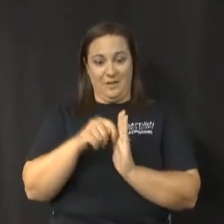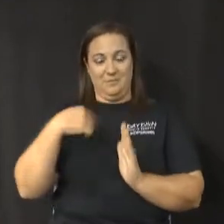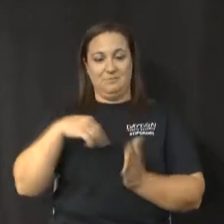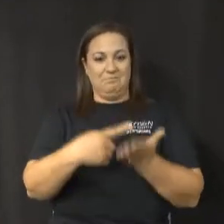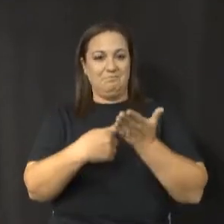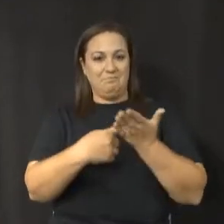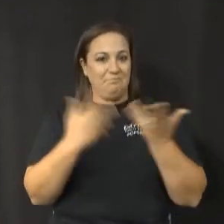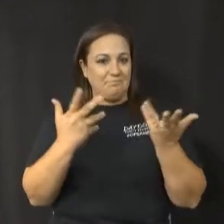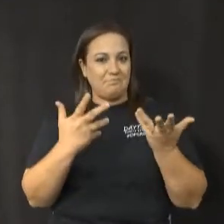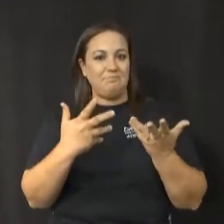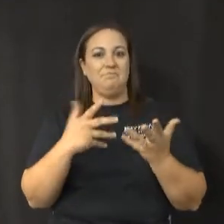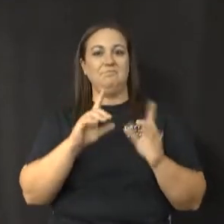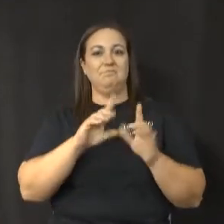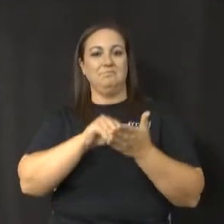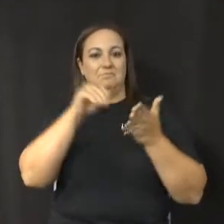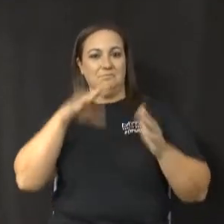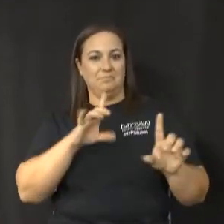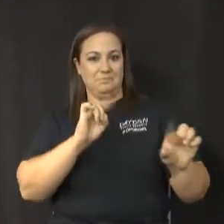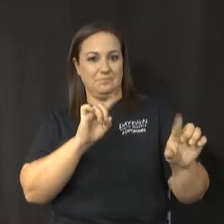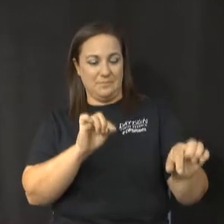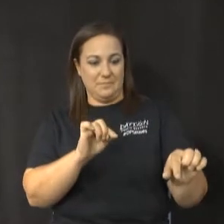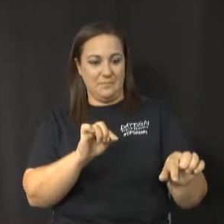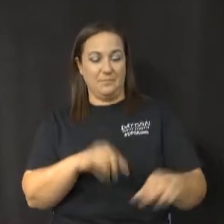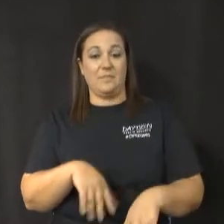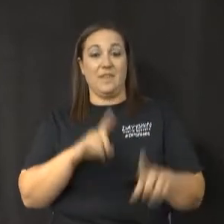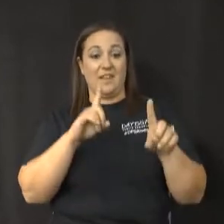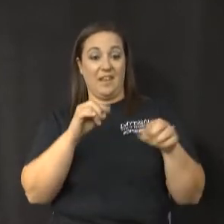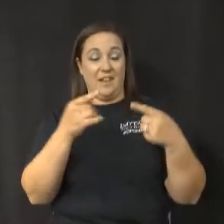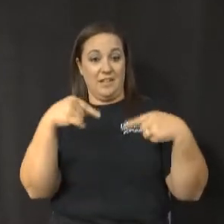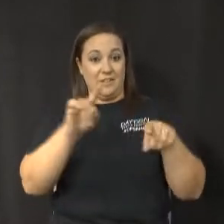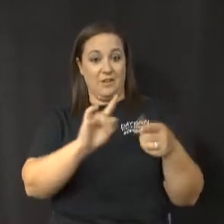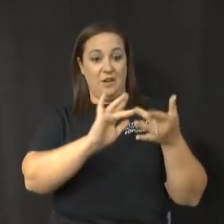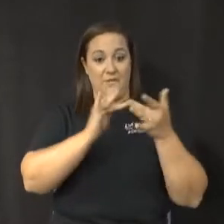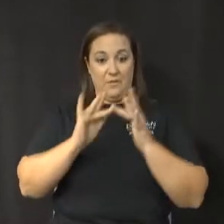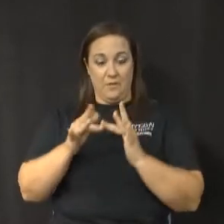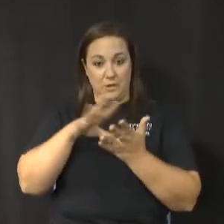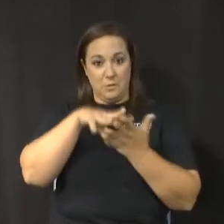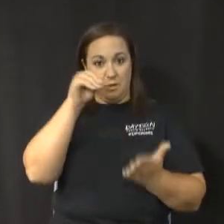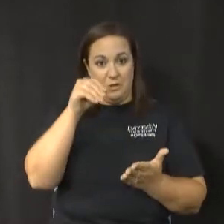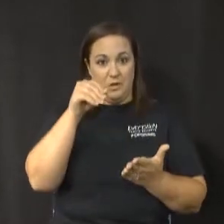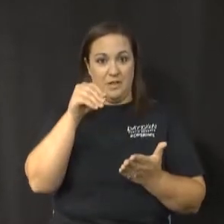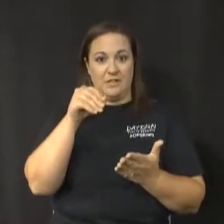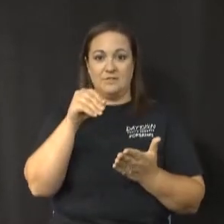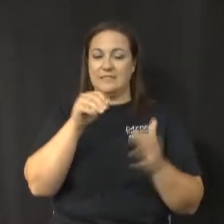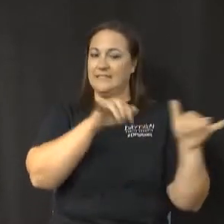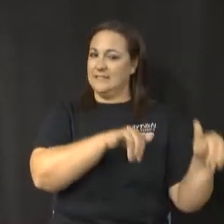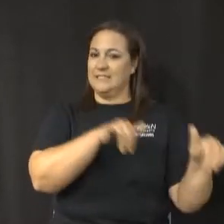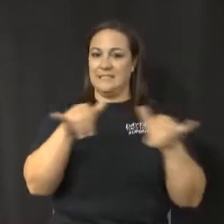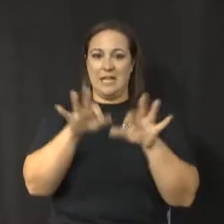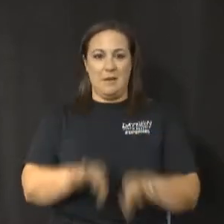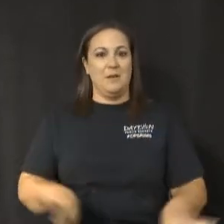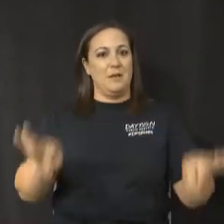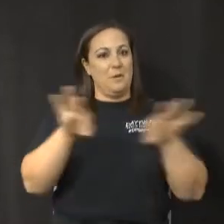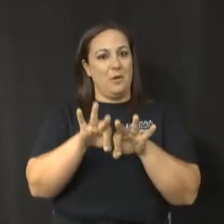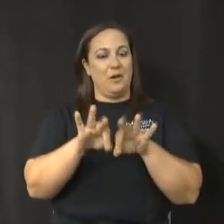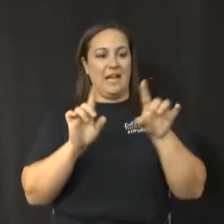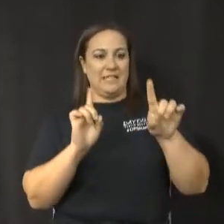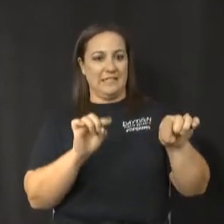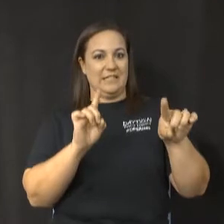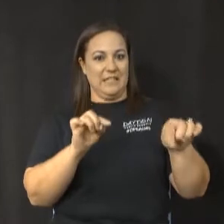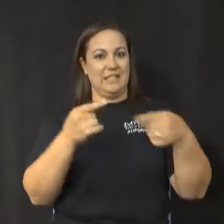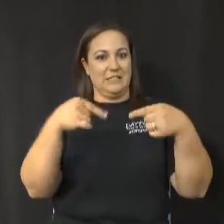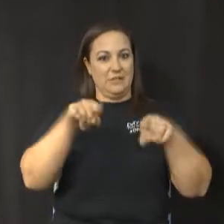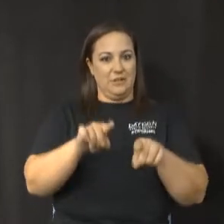attendance. Attendance during virtual learning is just as important as attendance during in-person